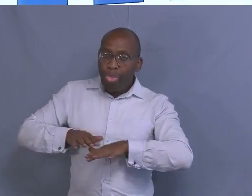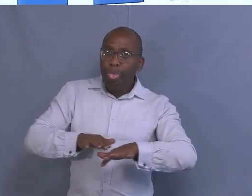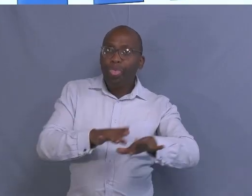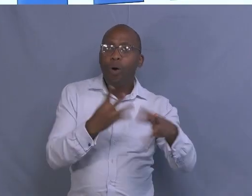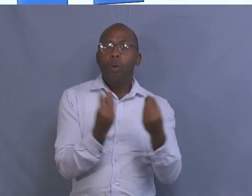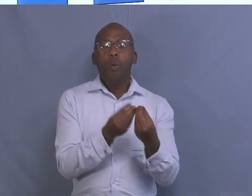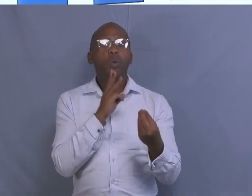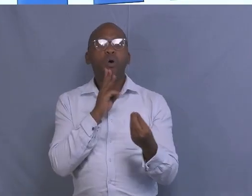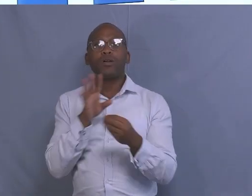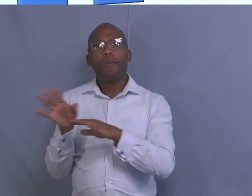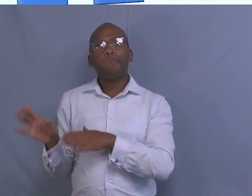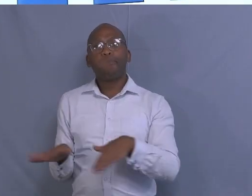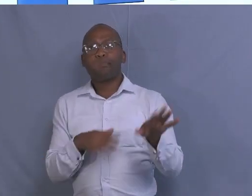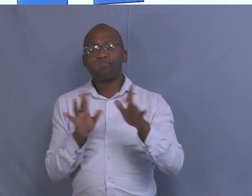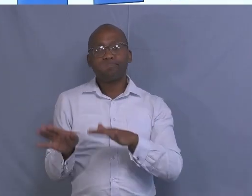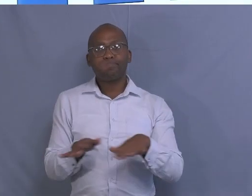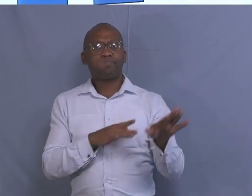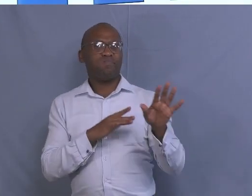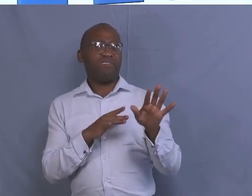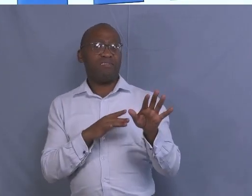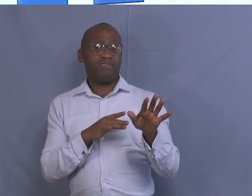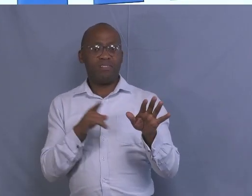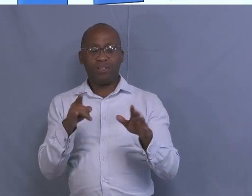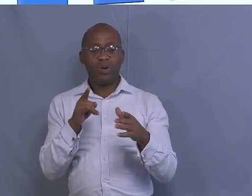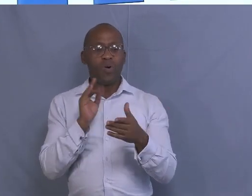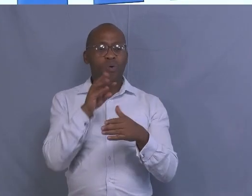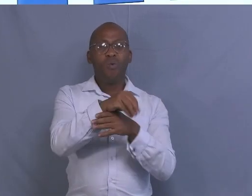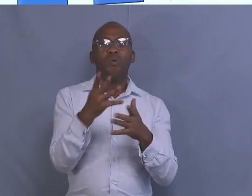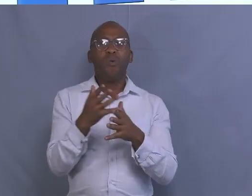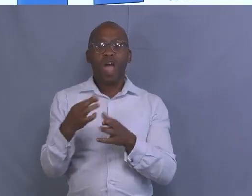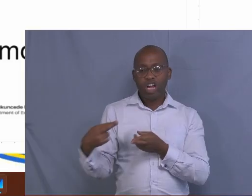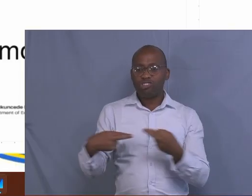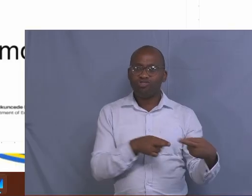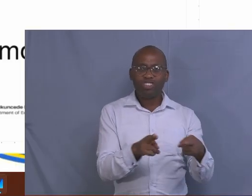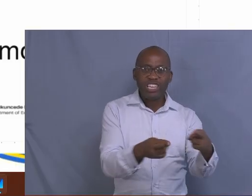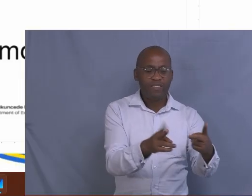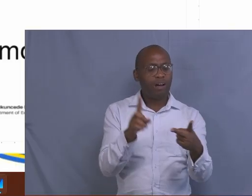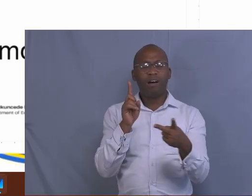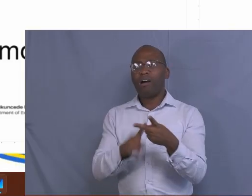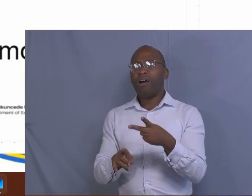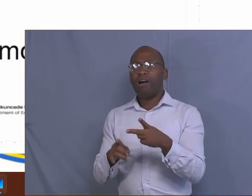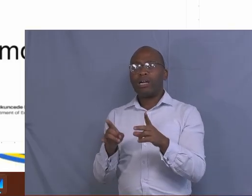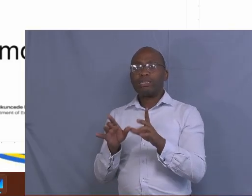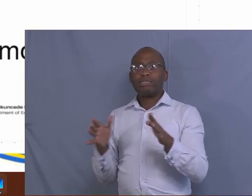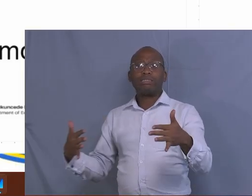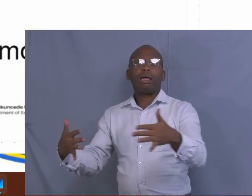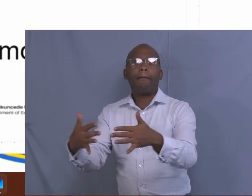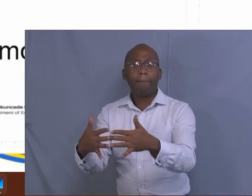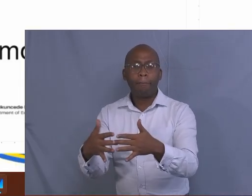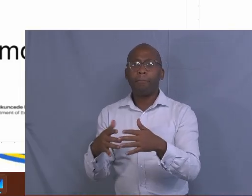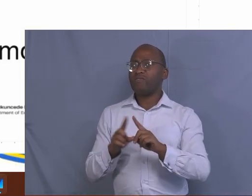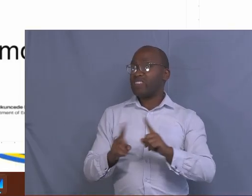salt pens, the wet valleys, the rivers, and the meshes. You know the field is not the same throughout the farm.